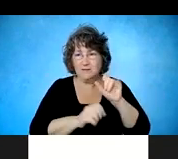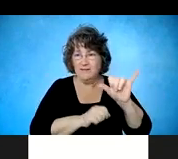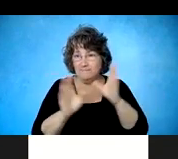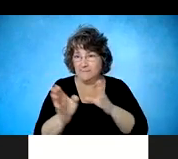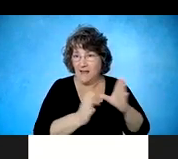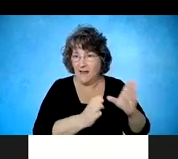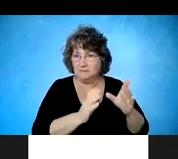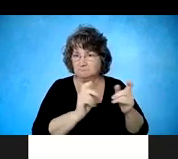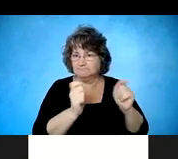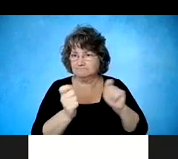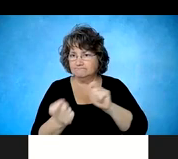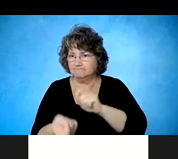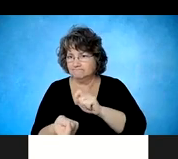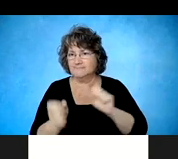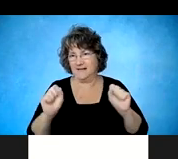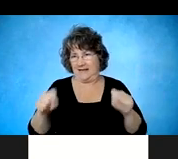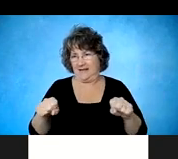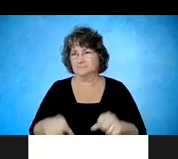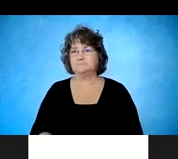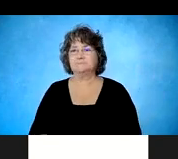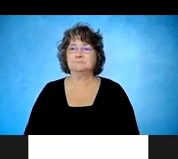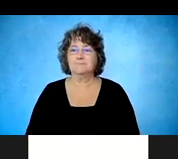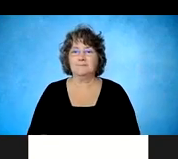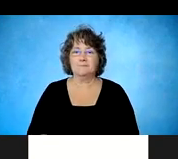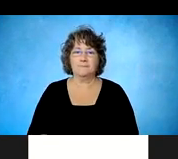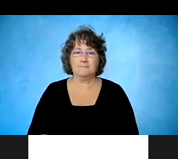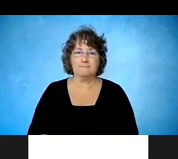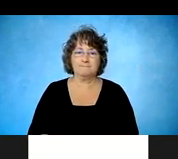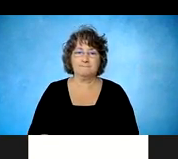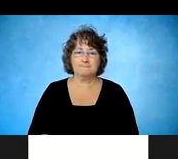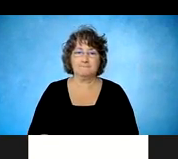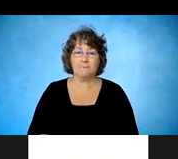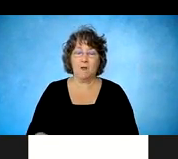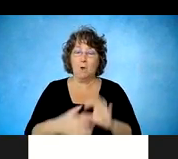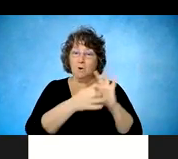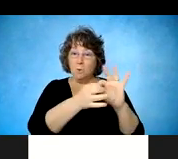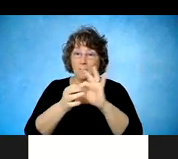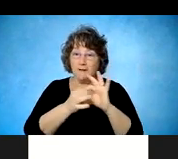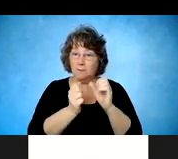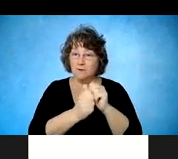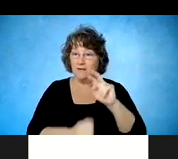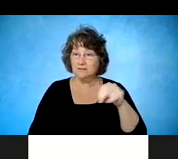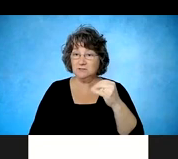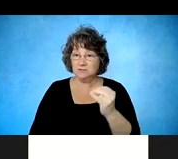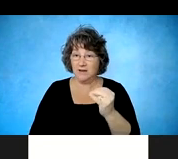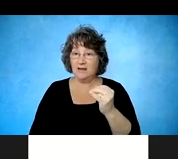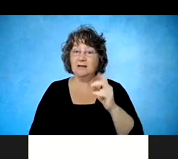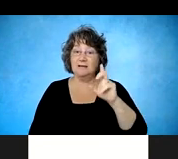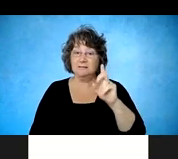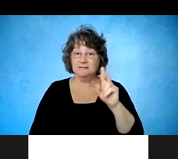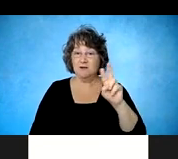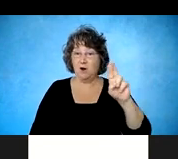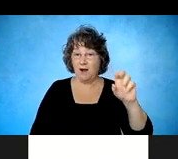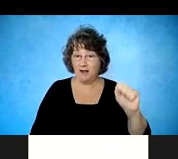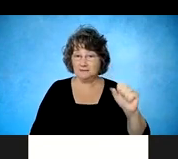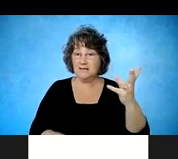We closely coordinate with the New Jersey Division of Vocational Rehabilitation and we include family members throughout all aspects of the return to